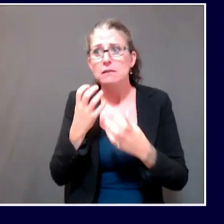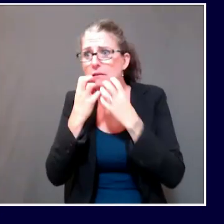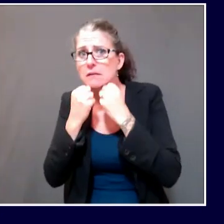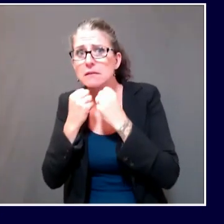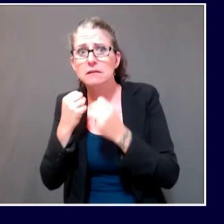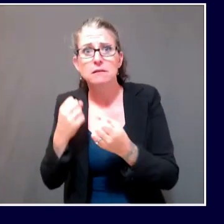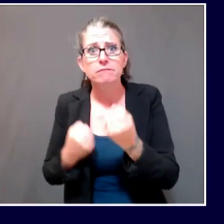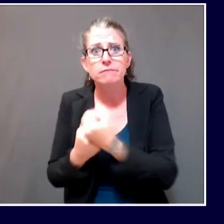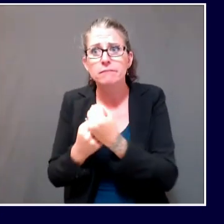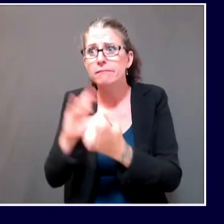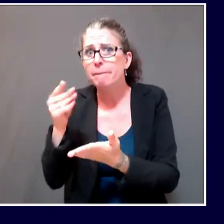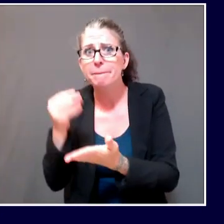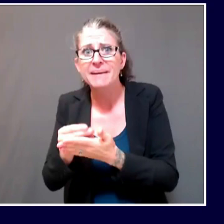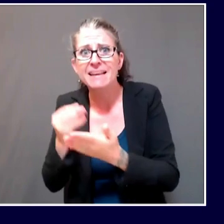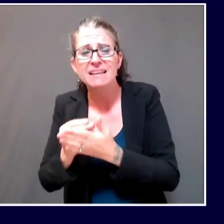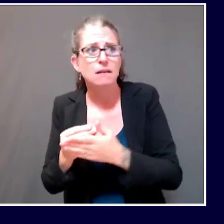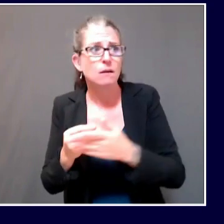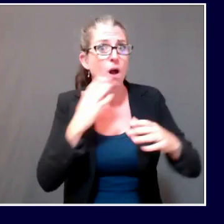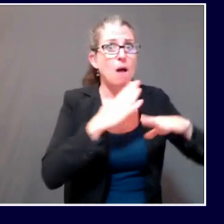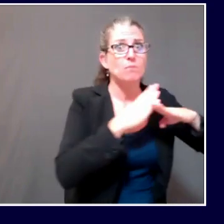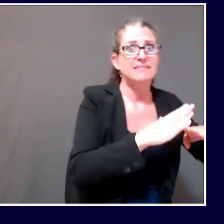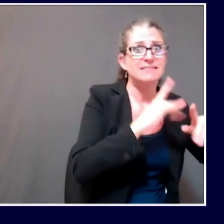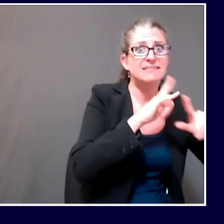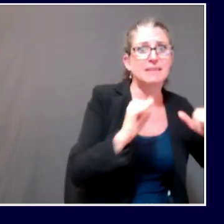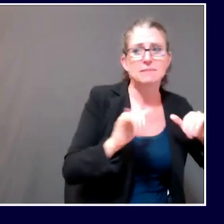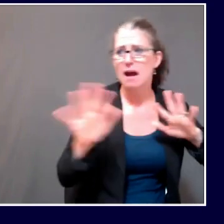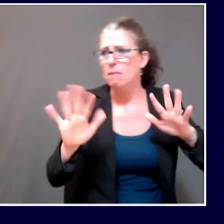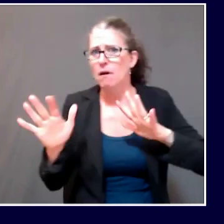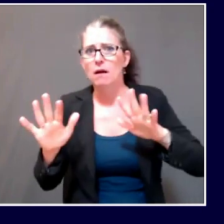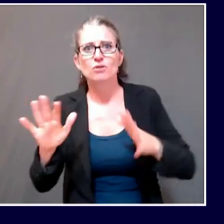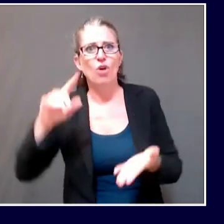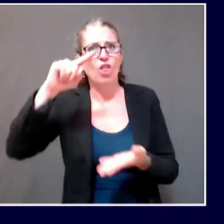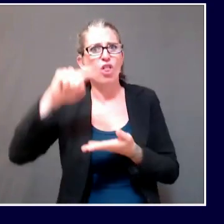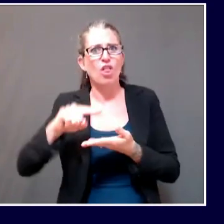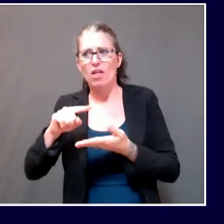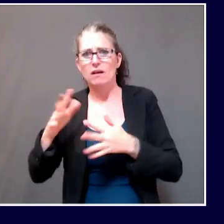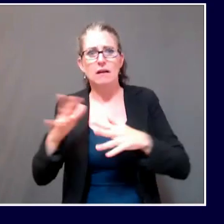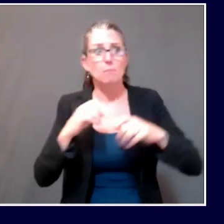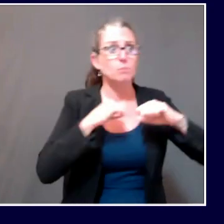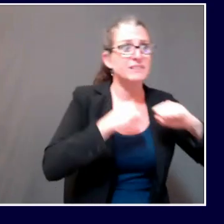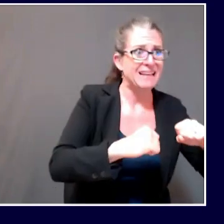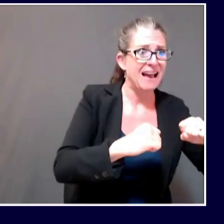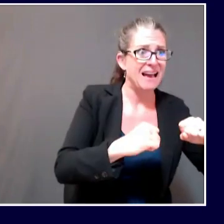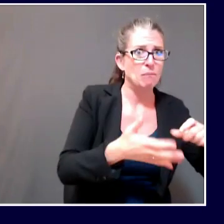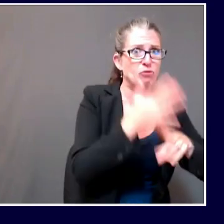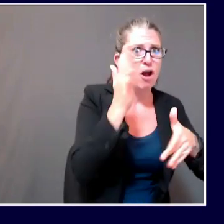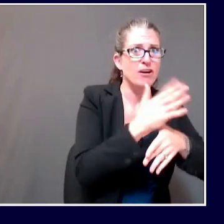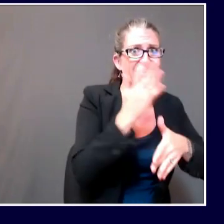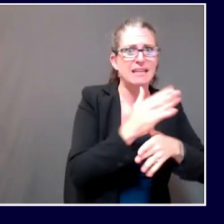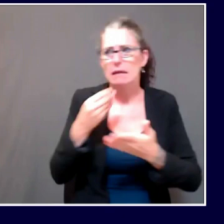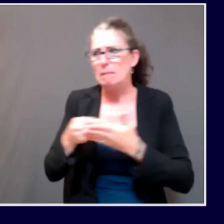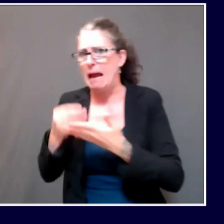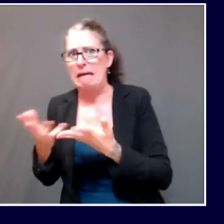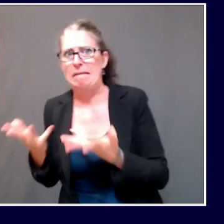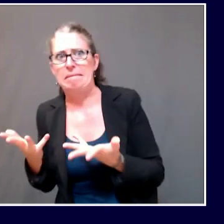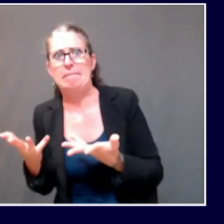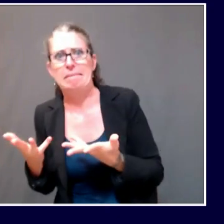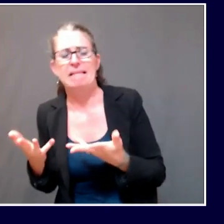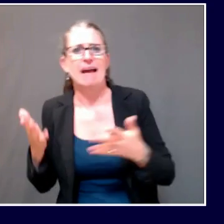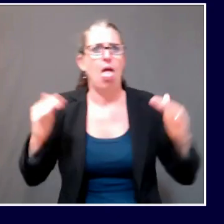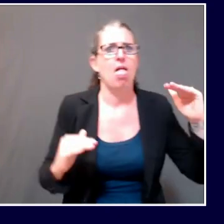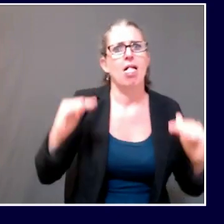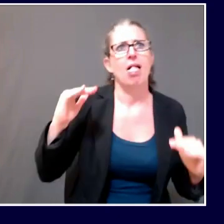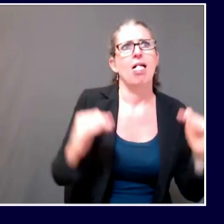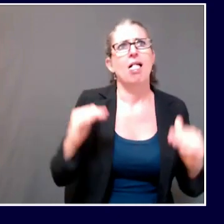said things like, quote, as a small business owner, it has been tough, but we all need to do what's necessary to stop the